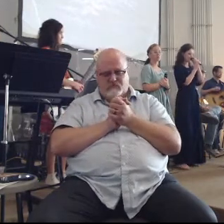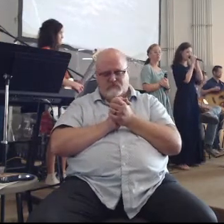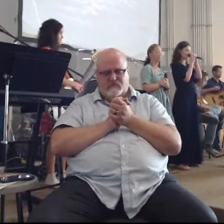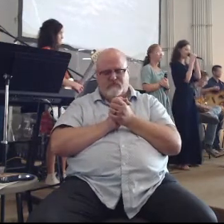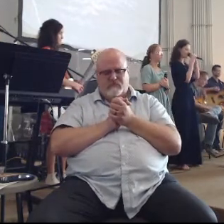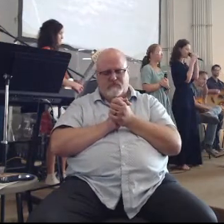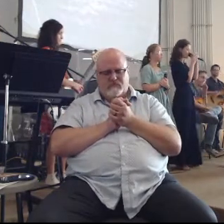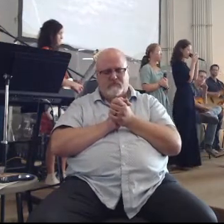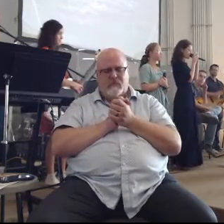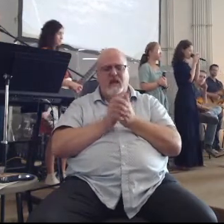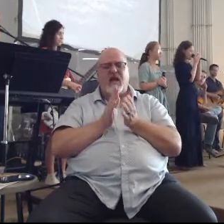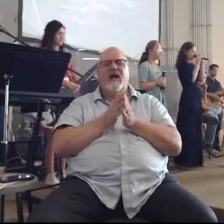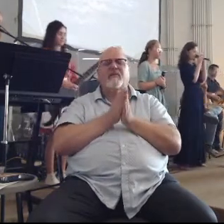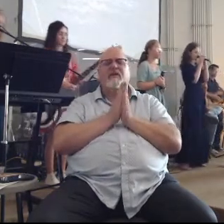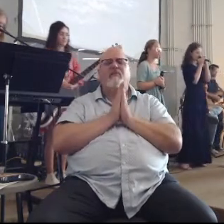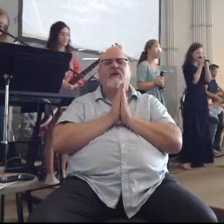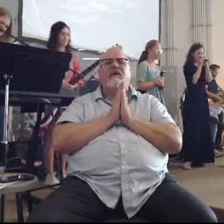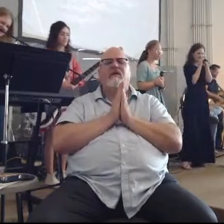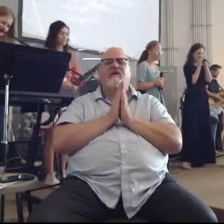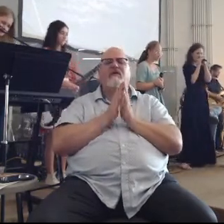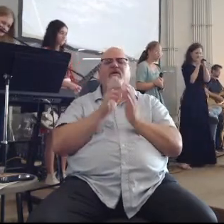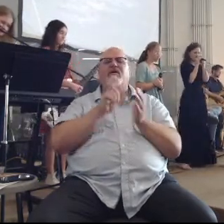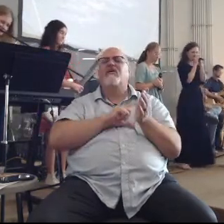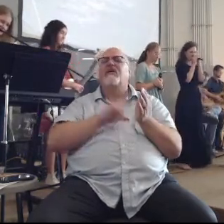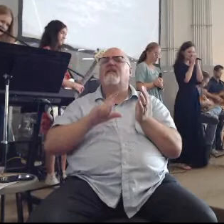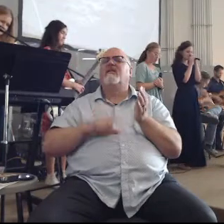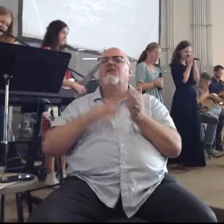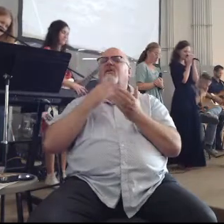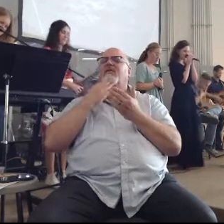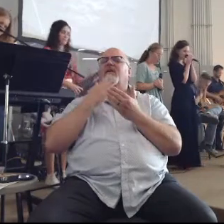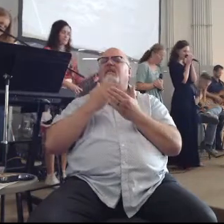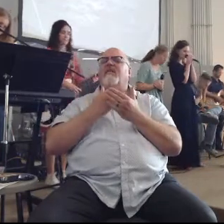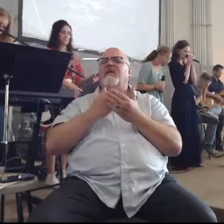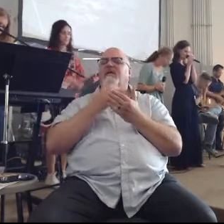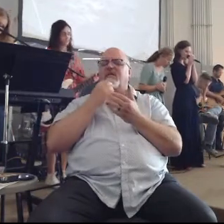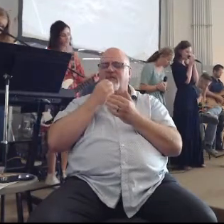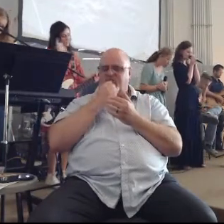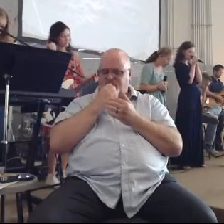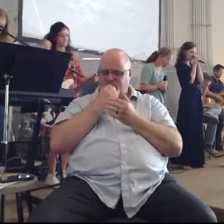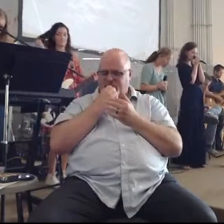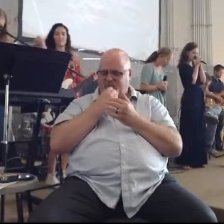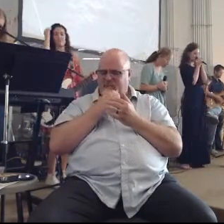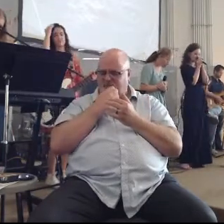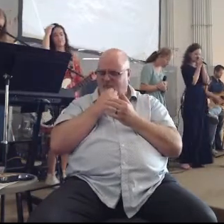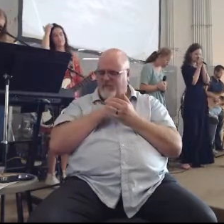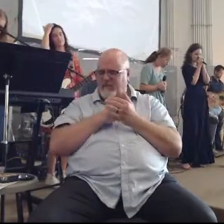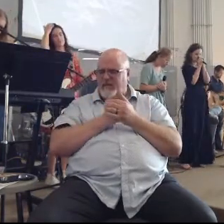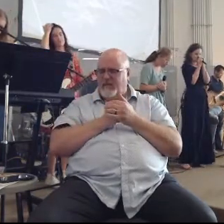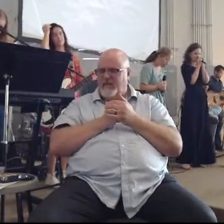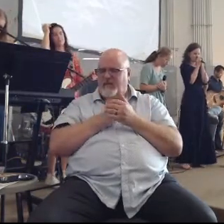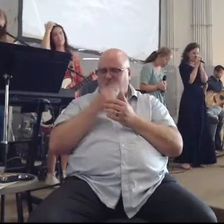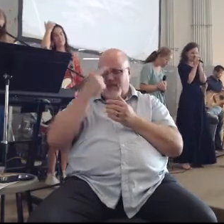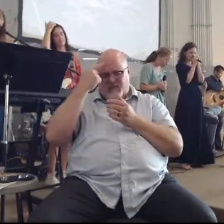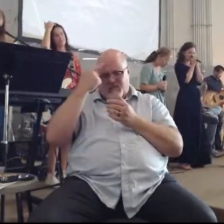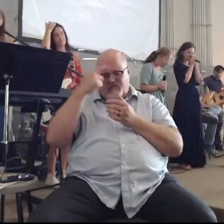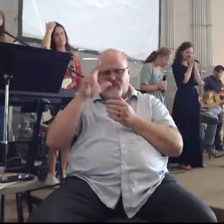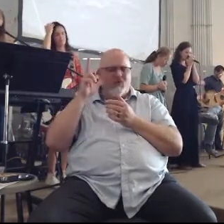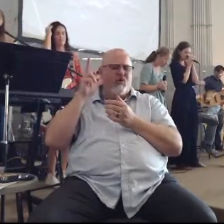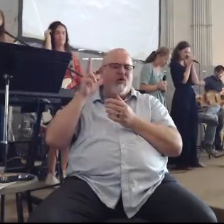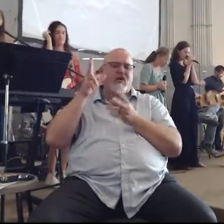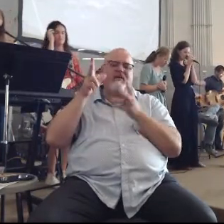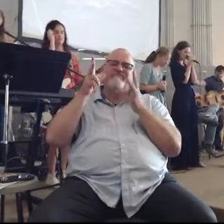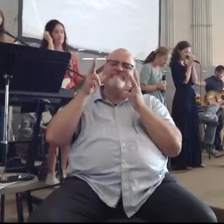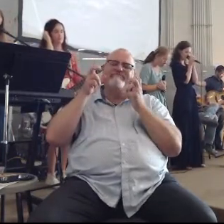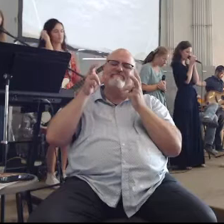I'm just going to pray Lord, thank you for Thank you for hearing us, Lord